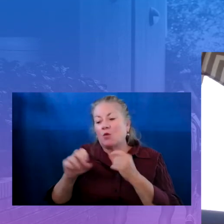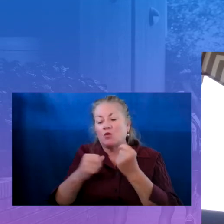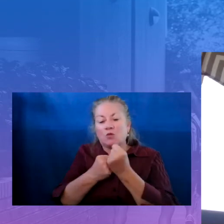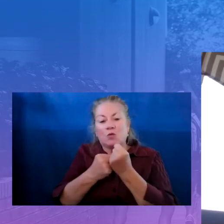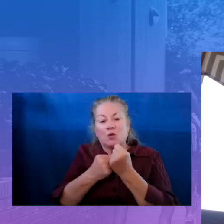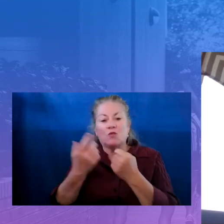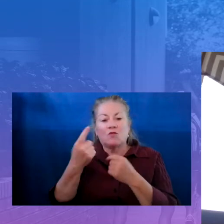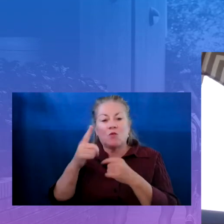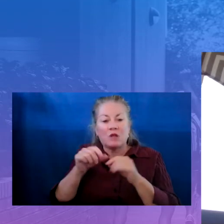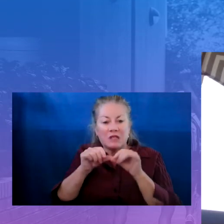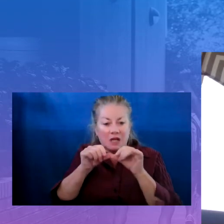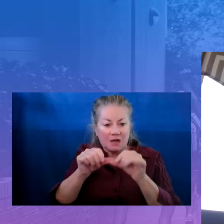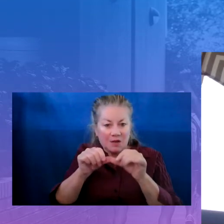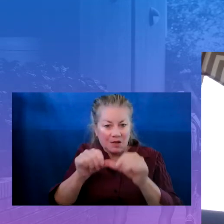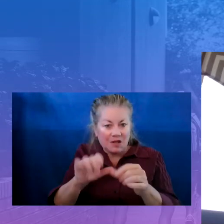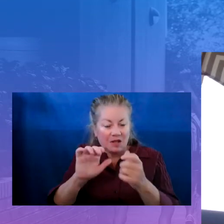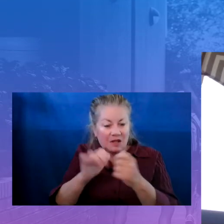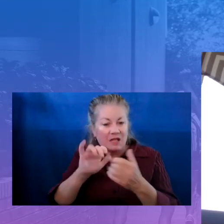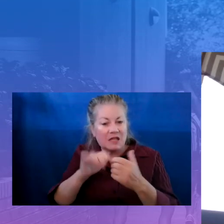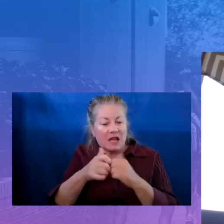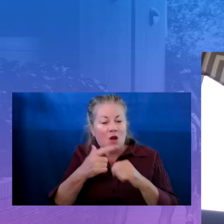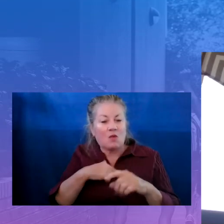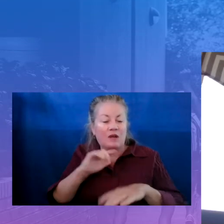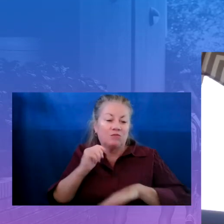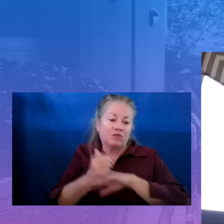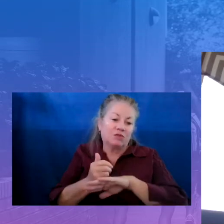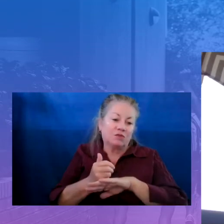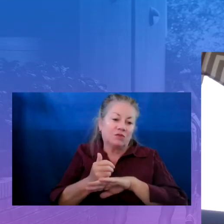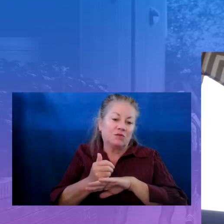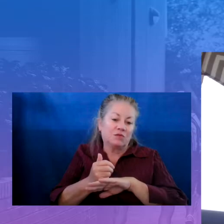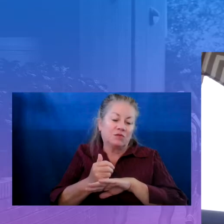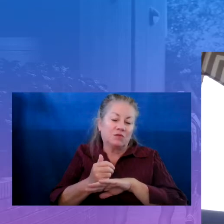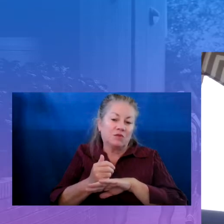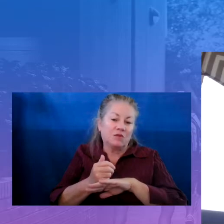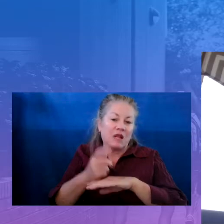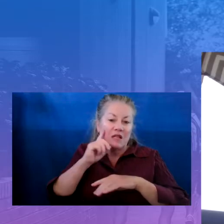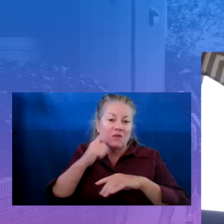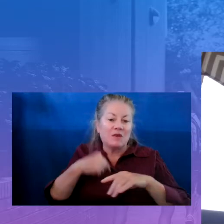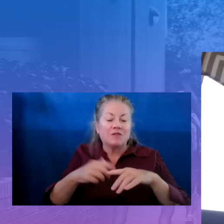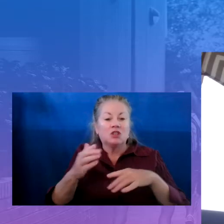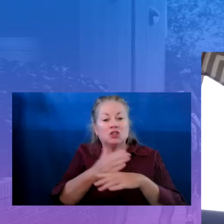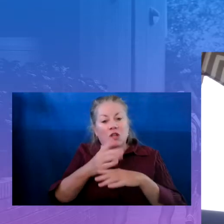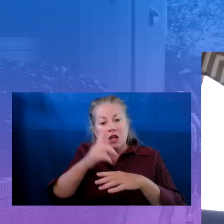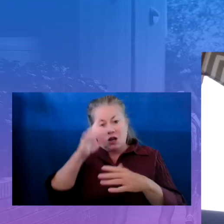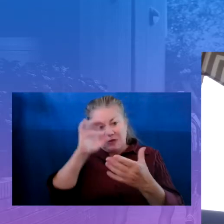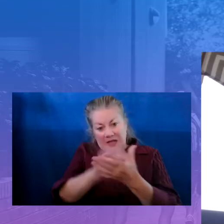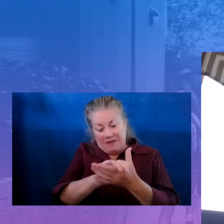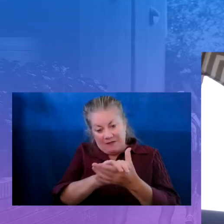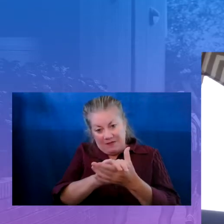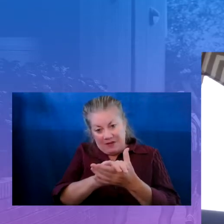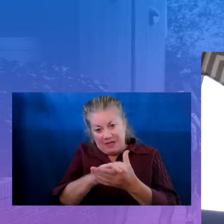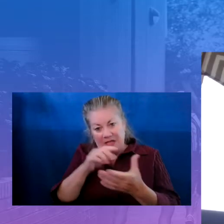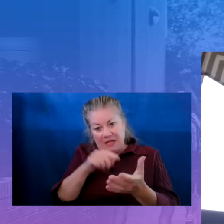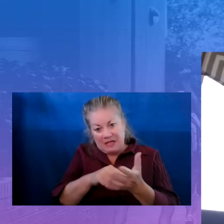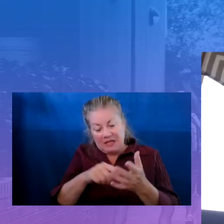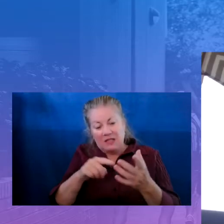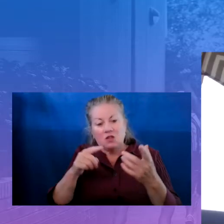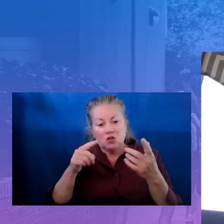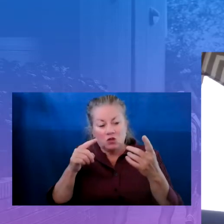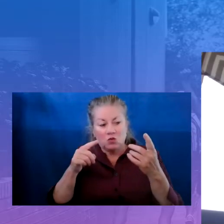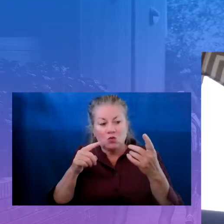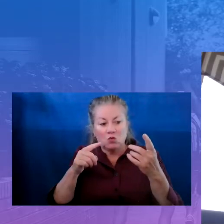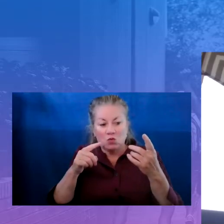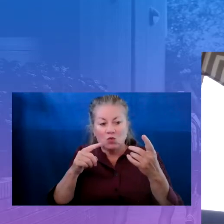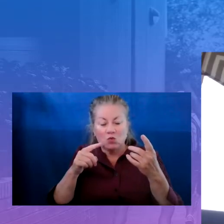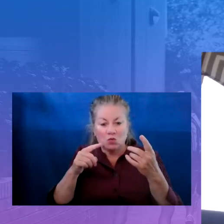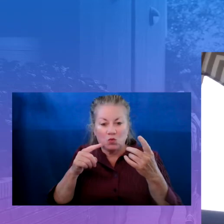we ground. And I think we just have a shared belief that this work is the work of equity, right? That we,